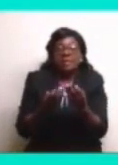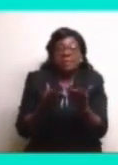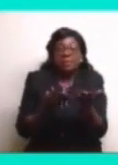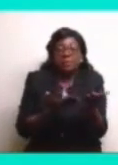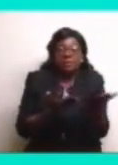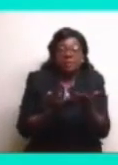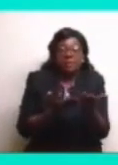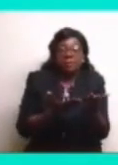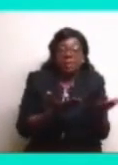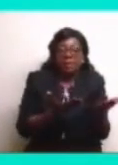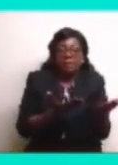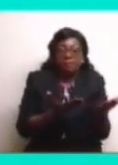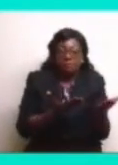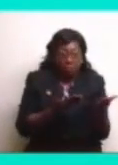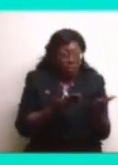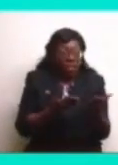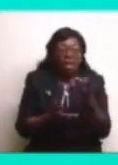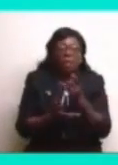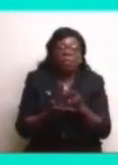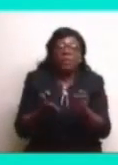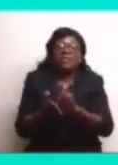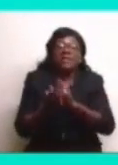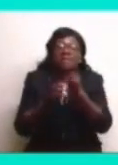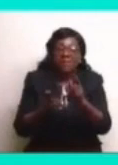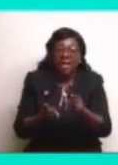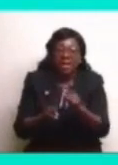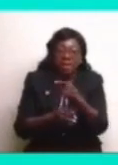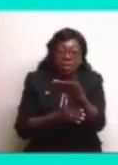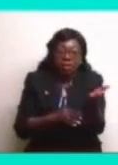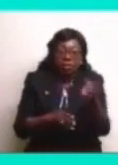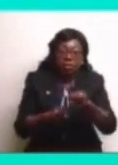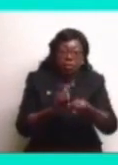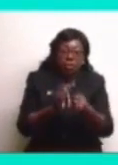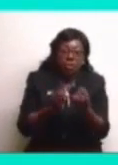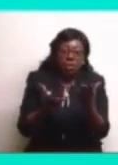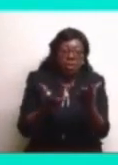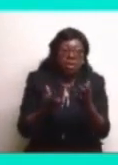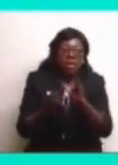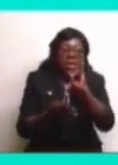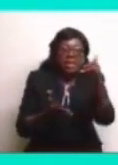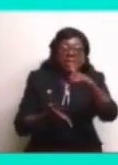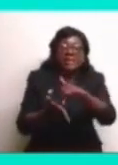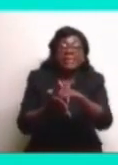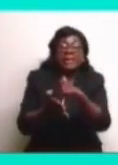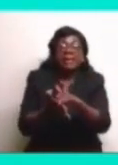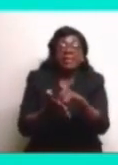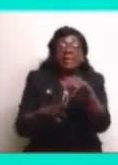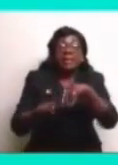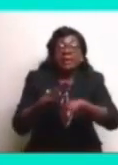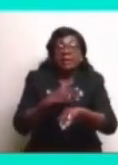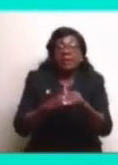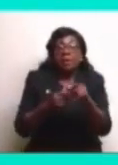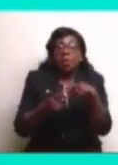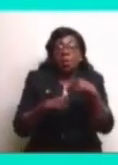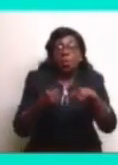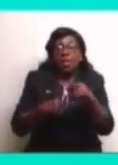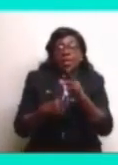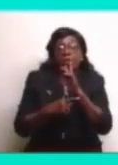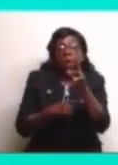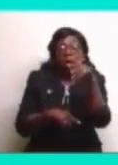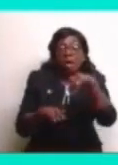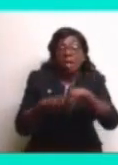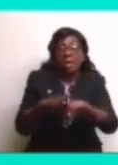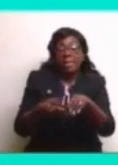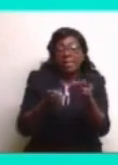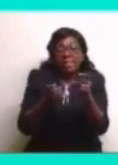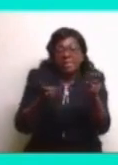And what defines you, I think, so much is that when you are in